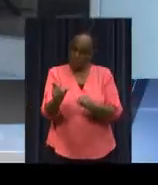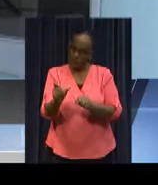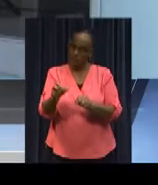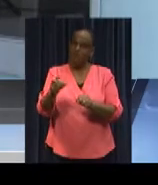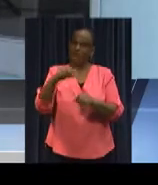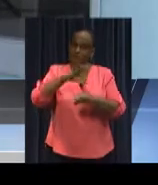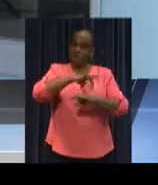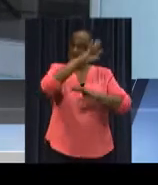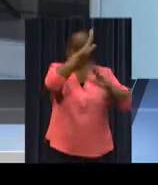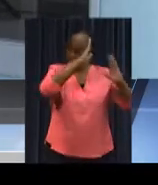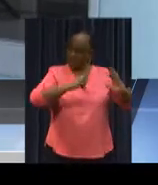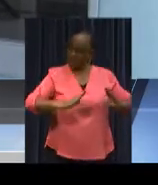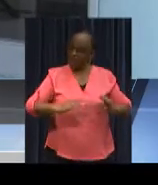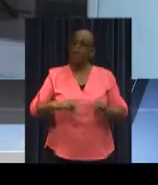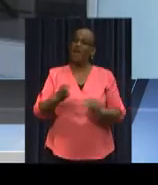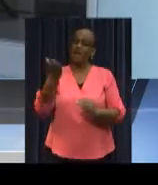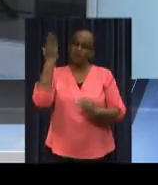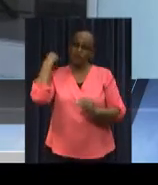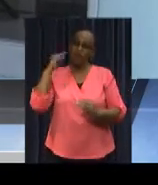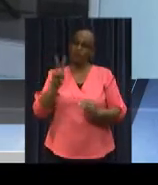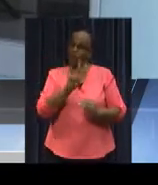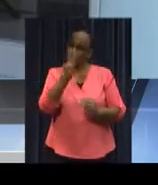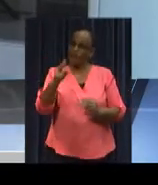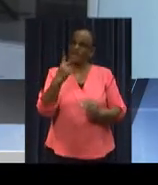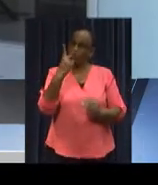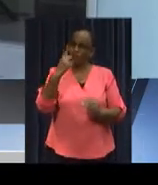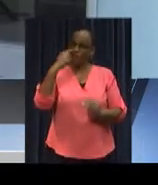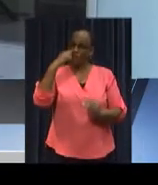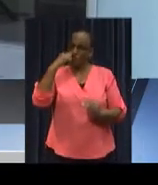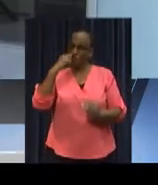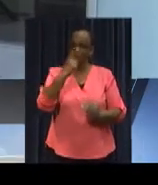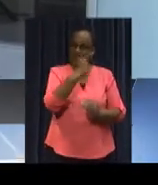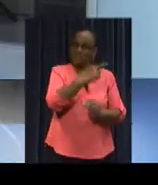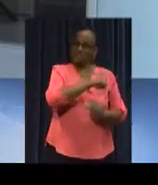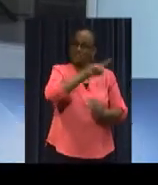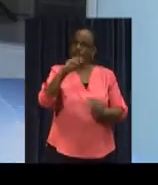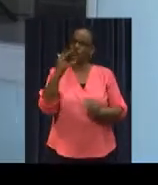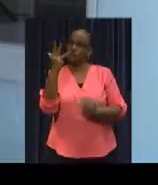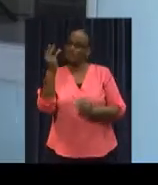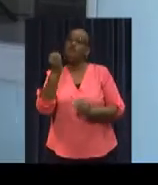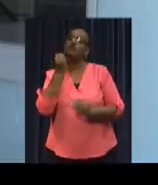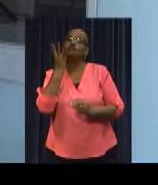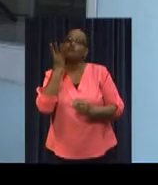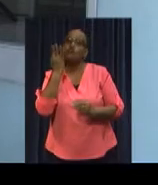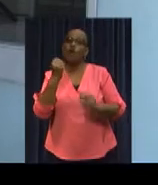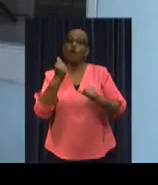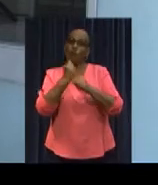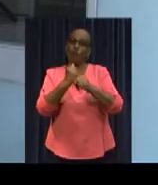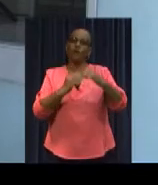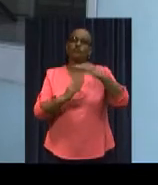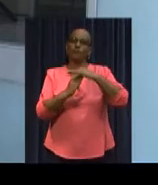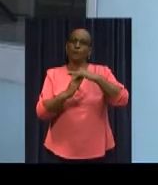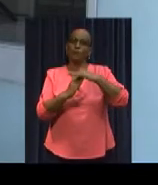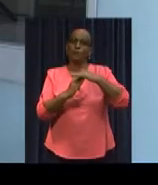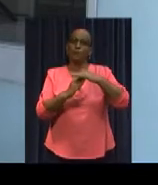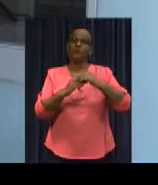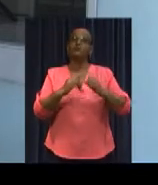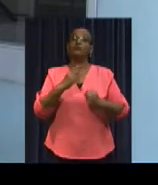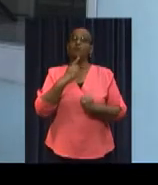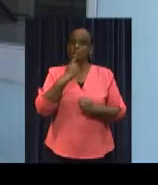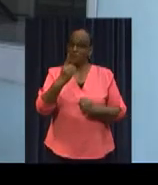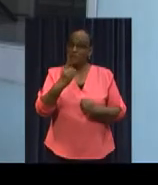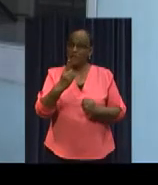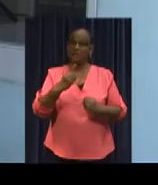working on Friday, June 2, from 7 to 9 a.m., when it became known that